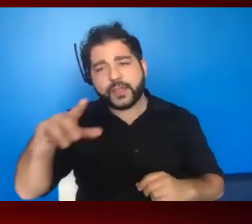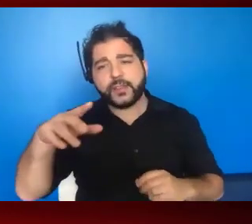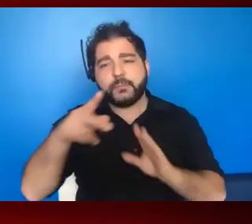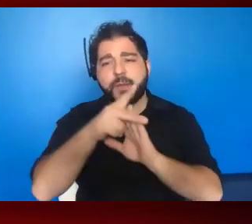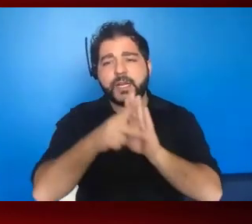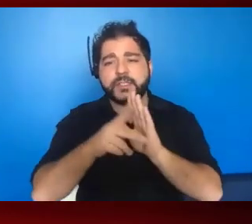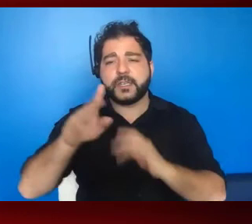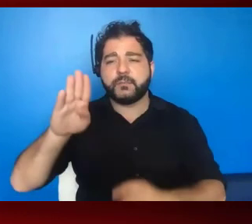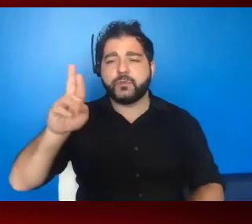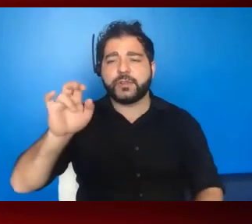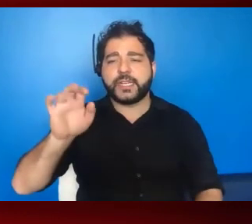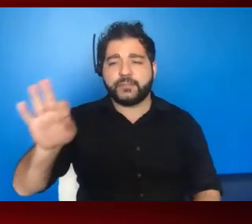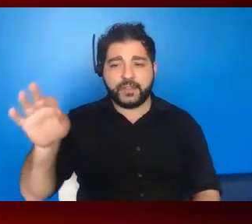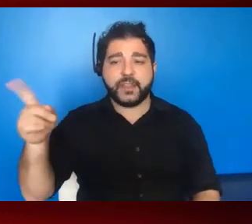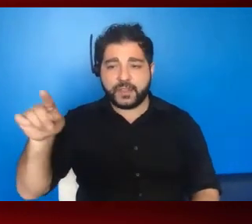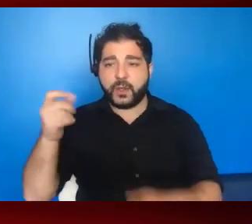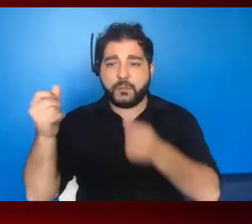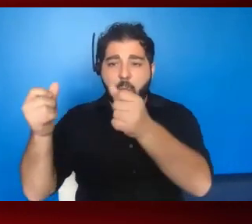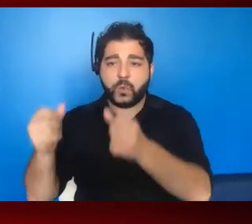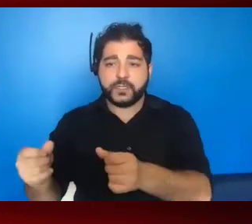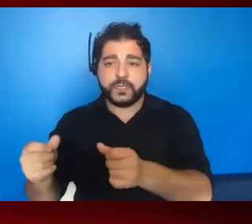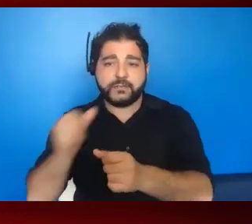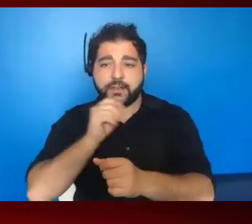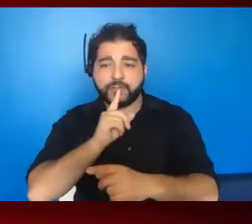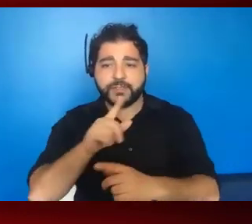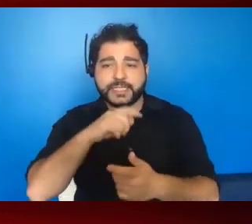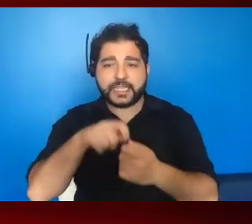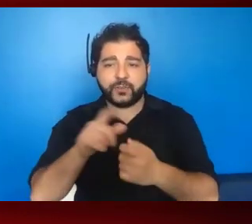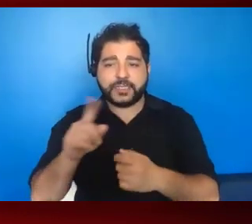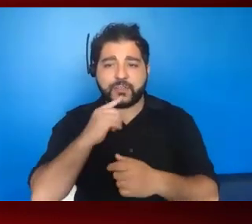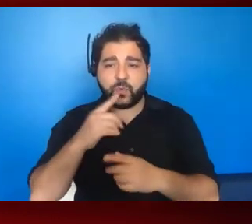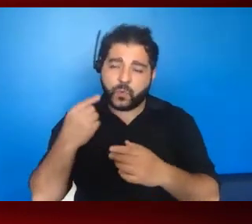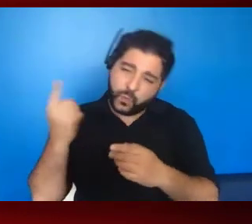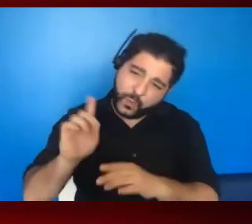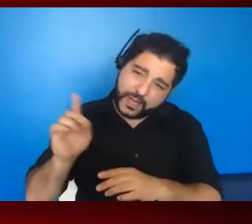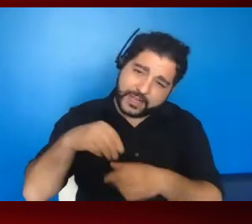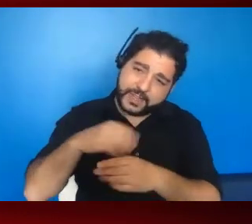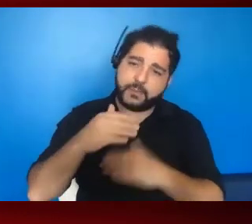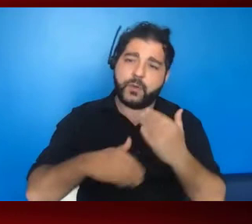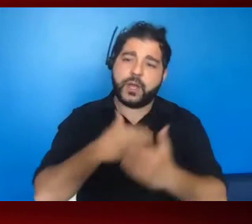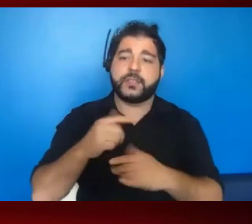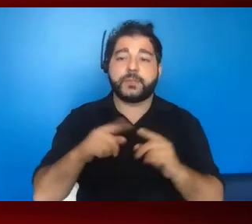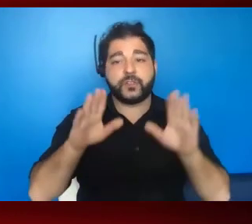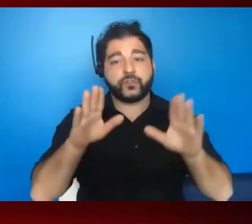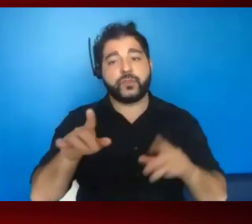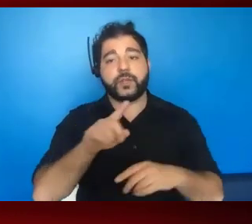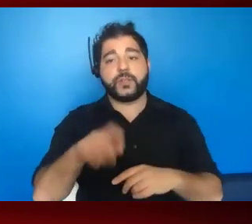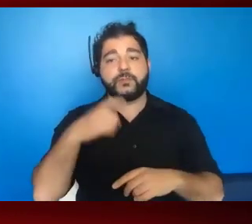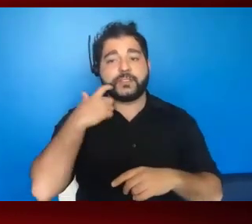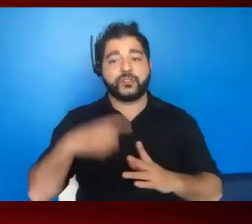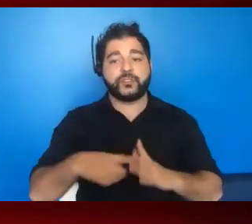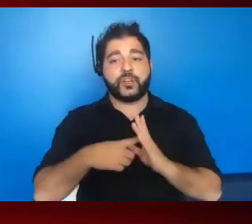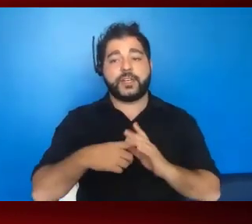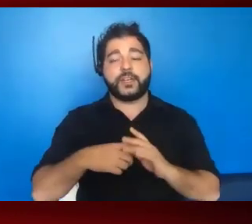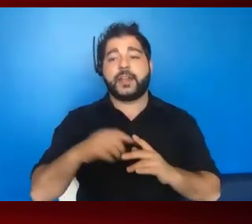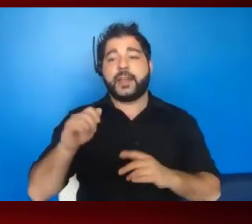are posted, I'm not sure if they say exactly where they are in the process. But those are great questions as we're just starting AIDS Watch,